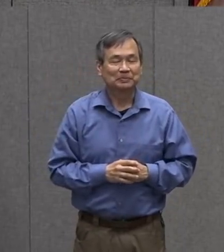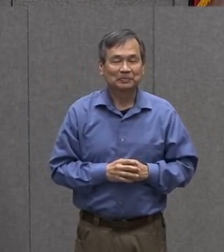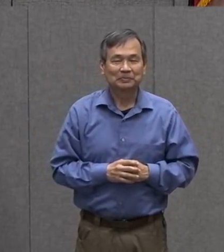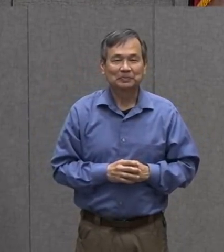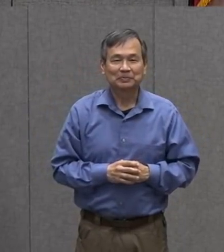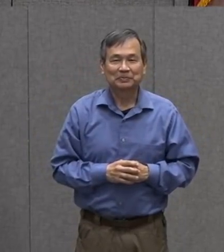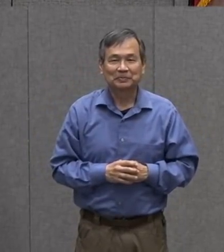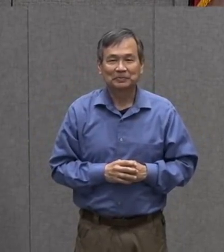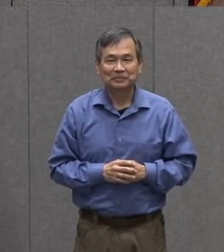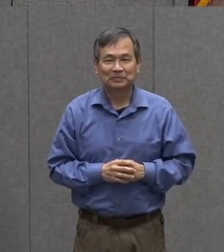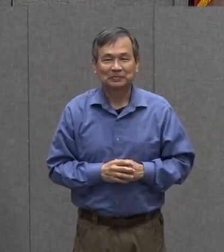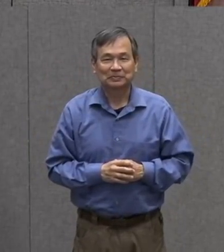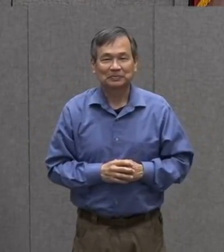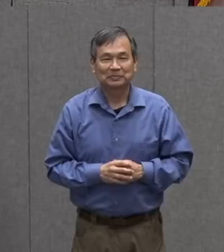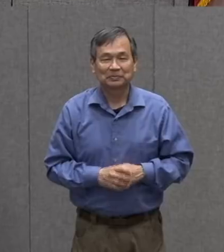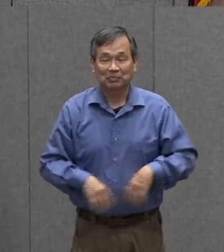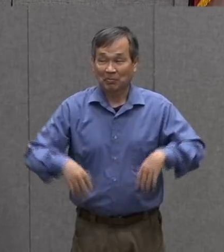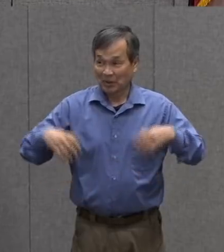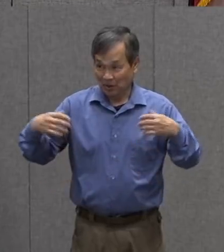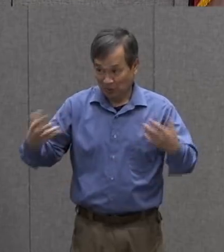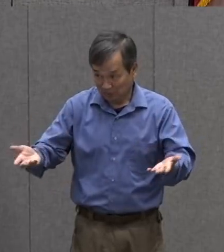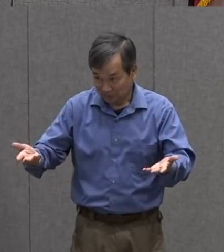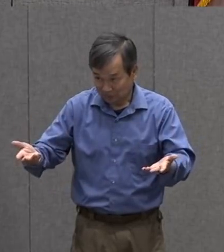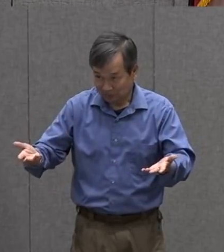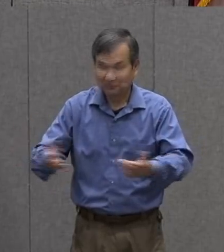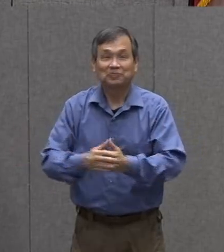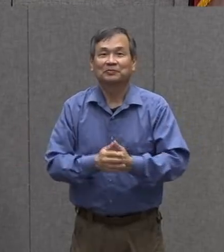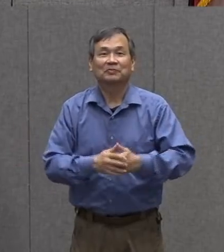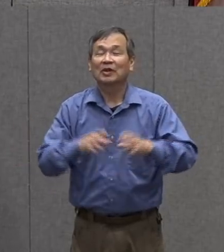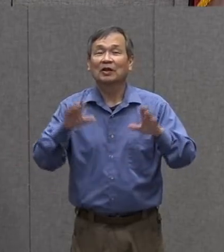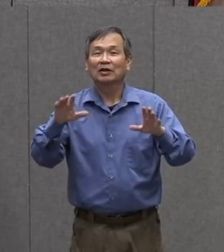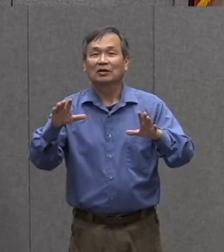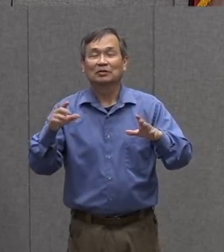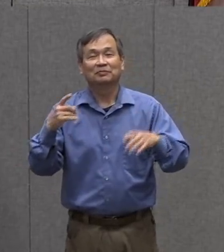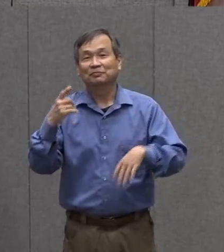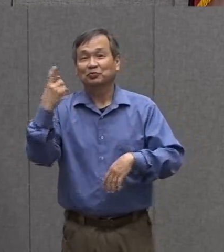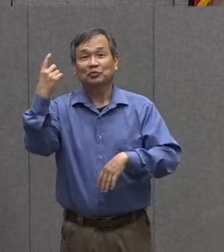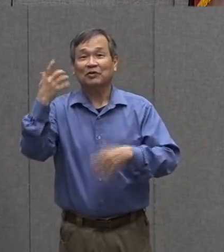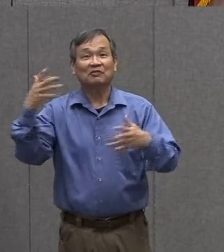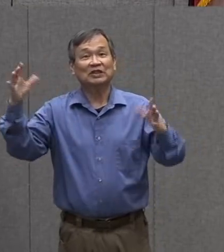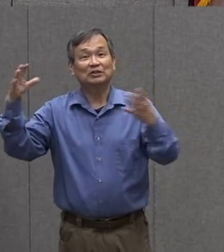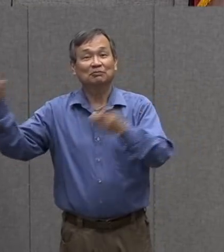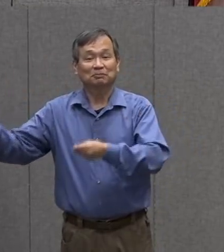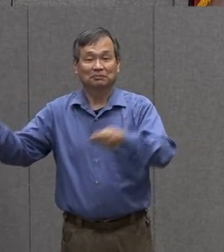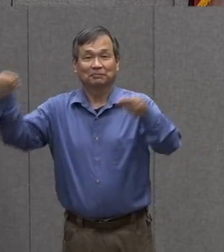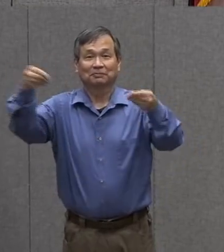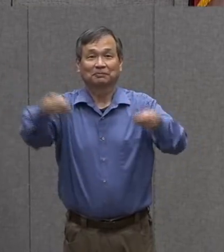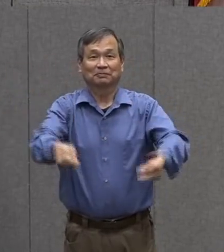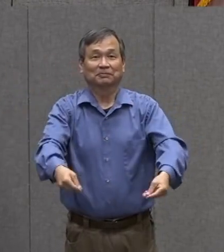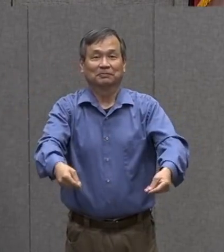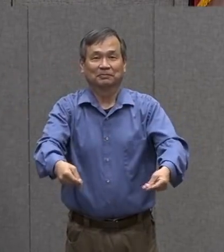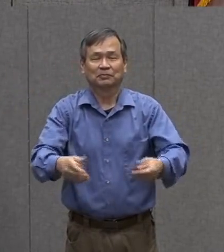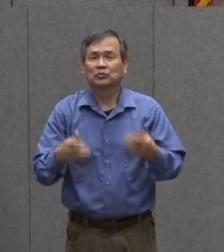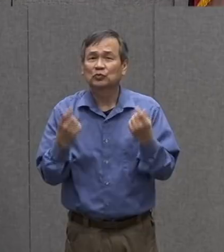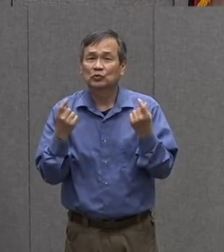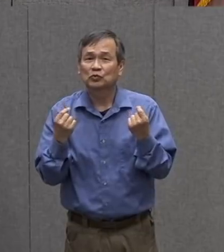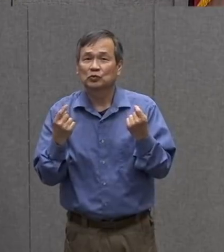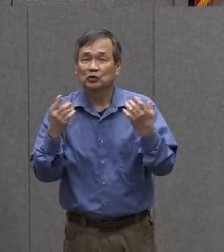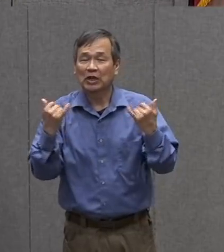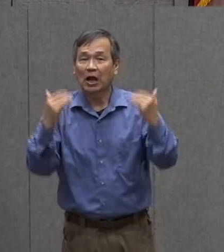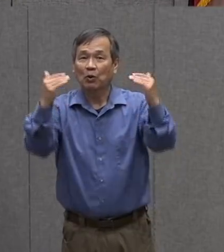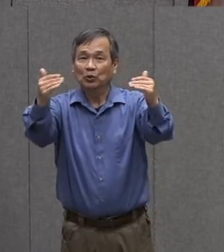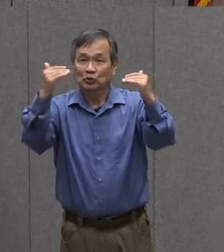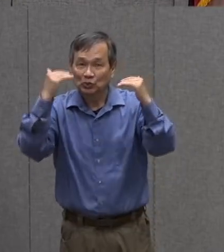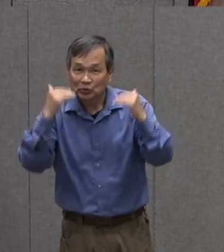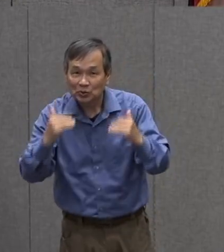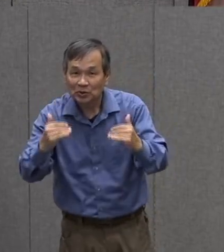great so we've completed step one step two we want